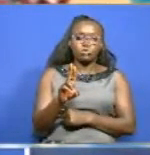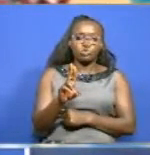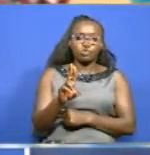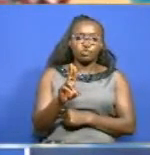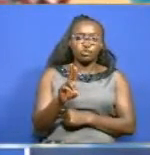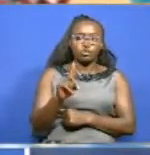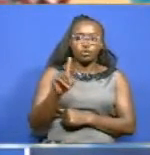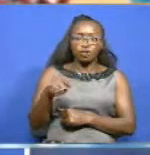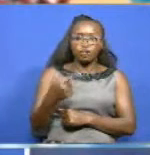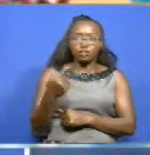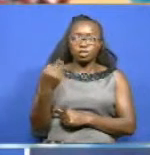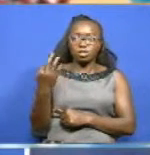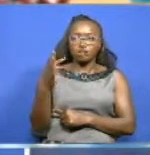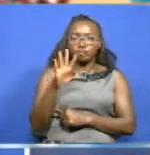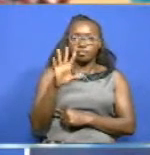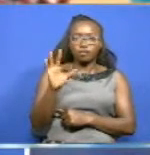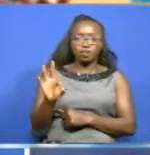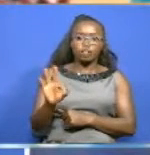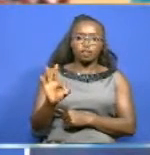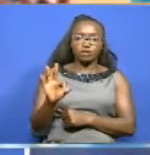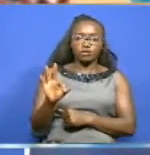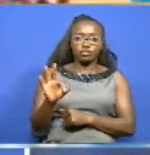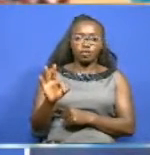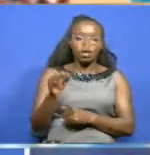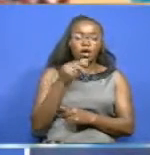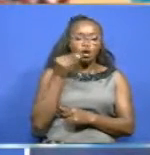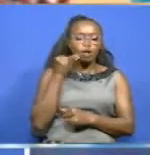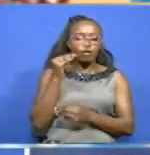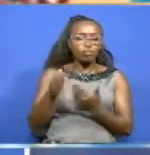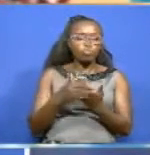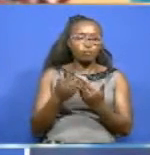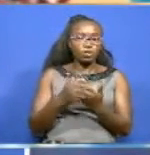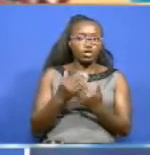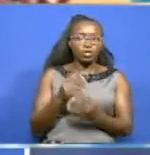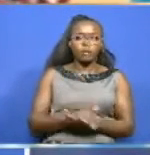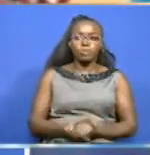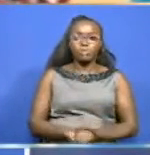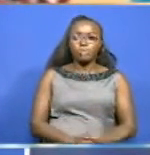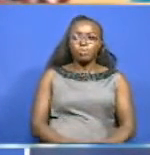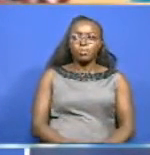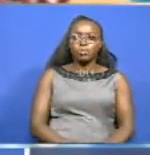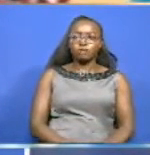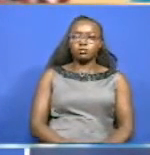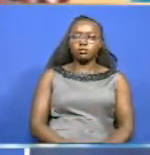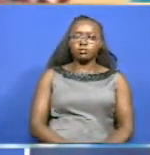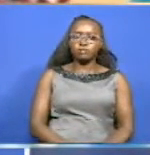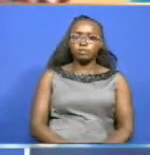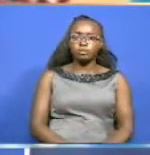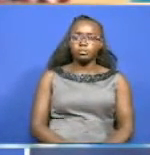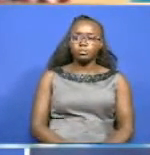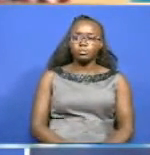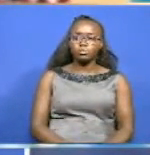,353 are being monitored at home. Nancy Okwari, Channel One News.